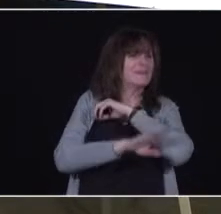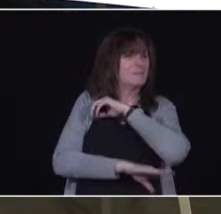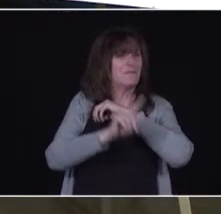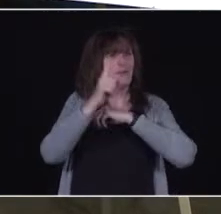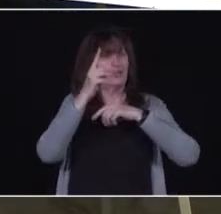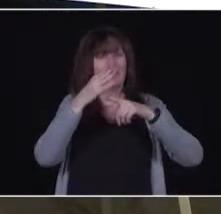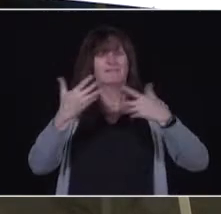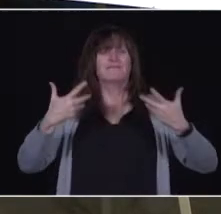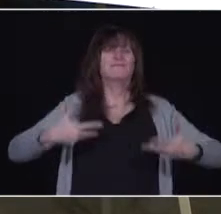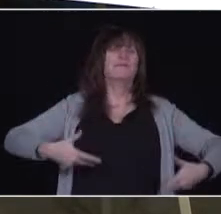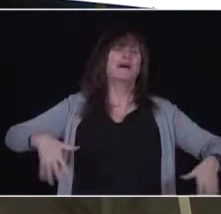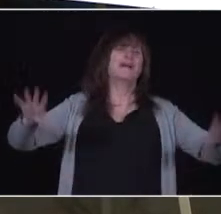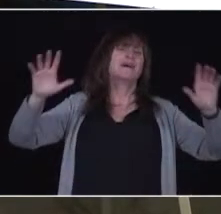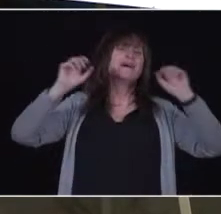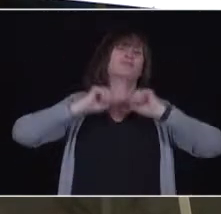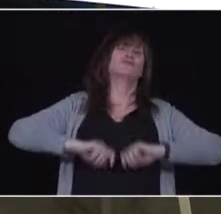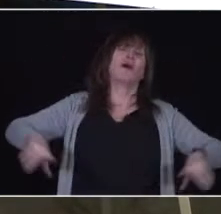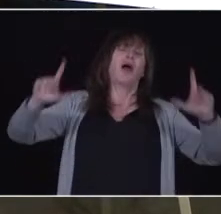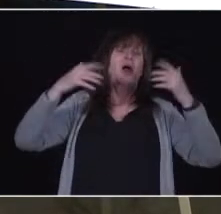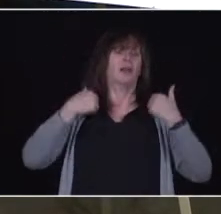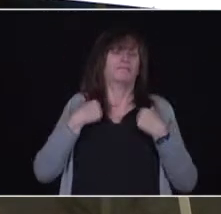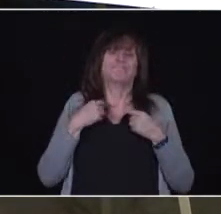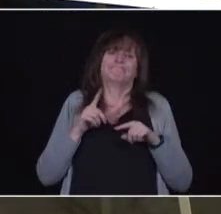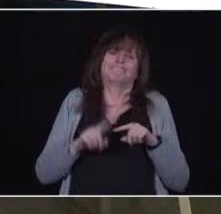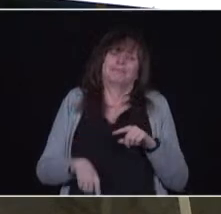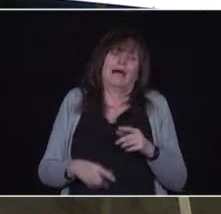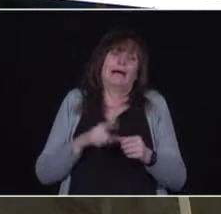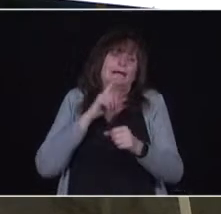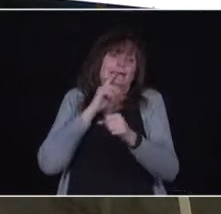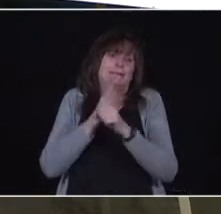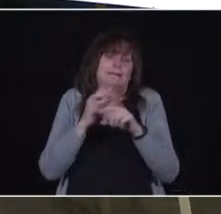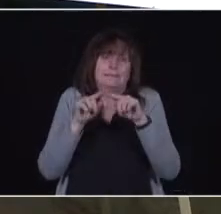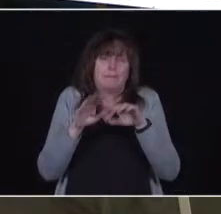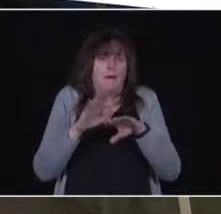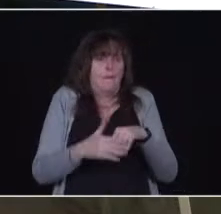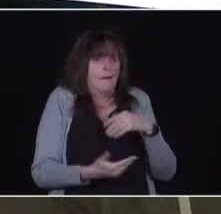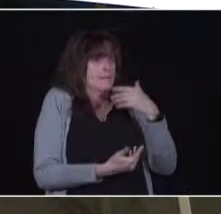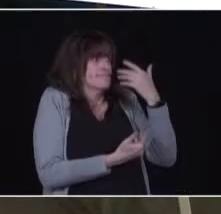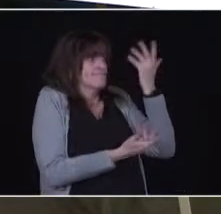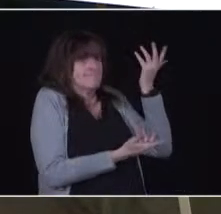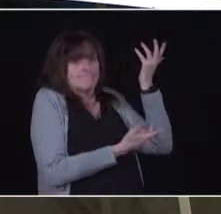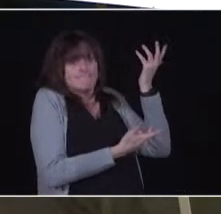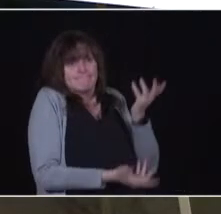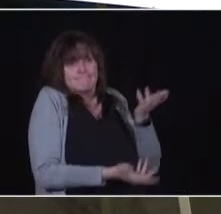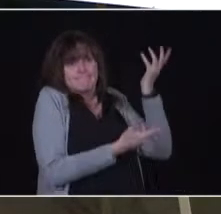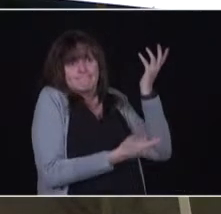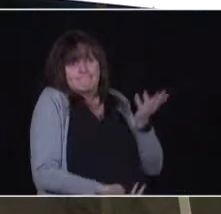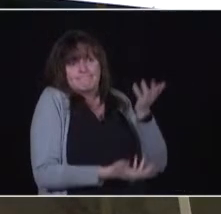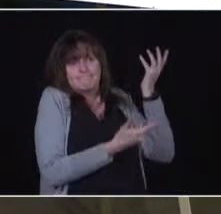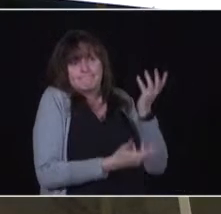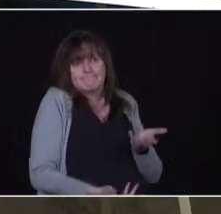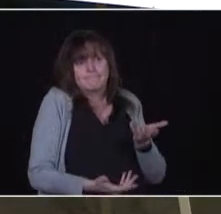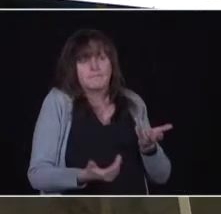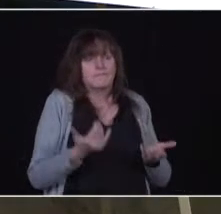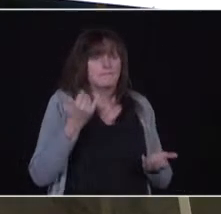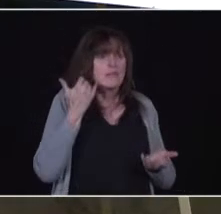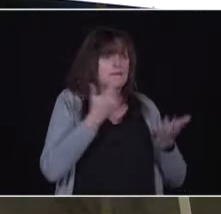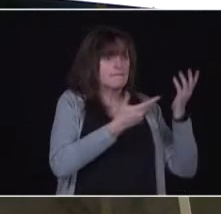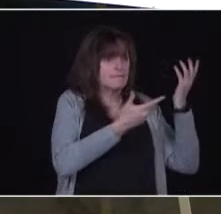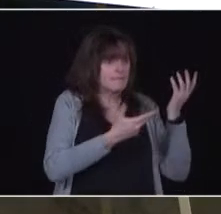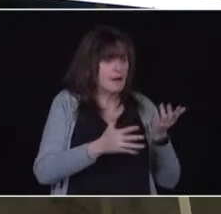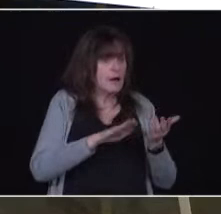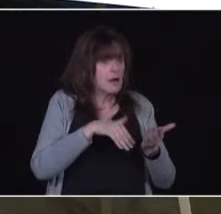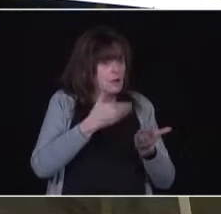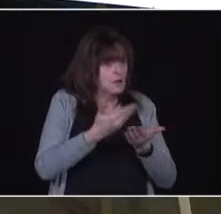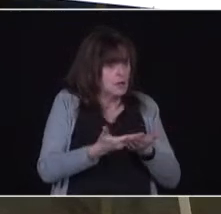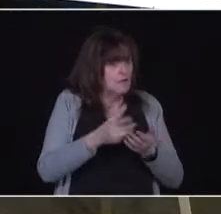bit reluctant to do that because it depends on the arrival of those vaccines. I say this, if the vaccines arrive and the numbers required, we'll get them into the